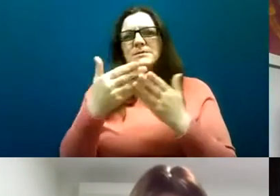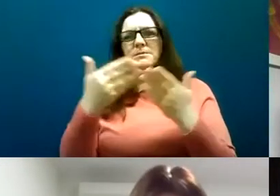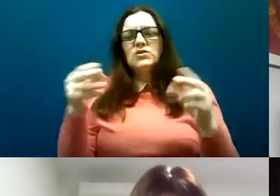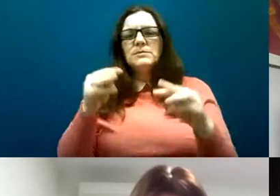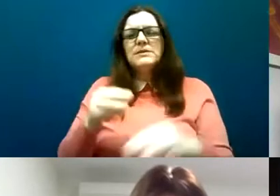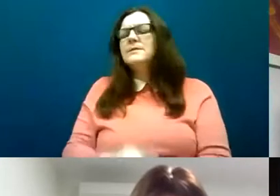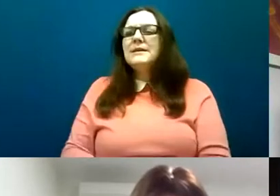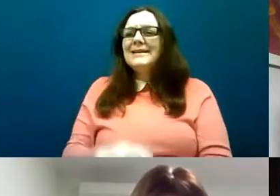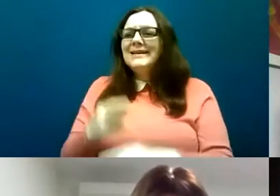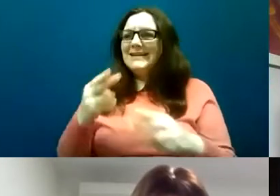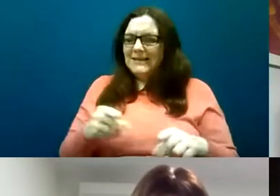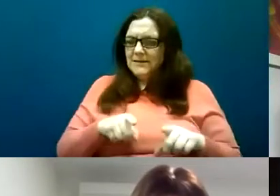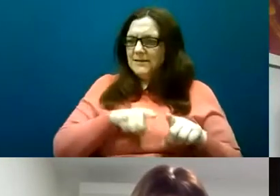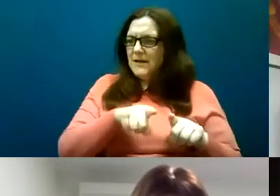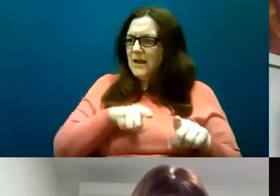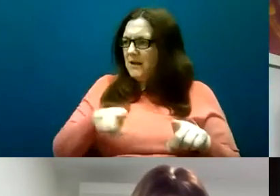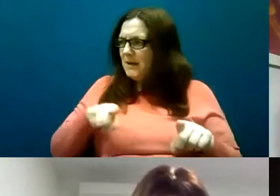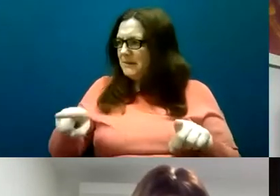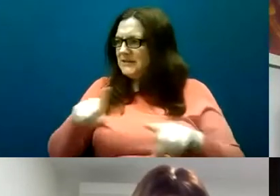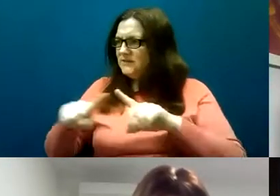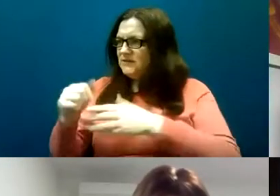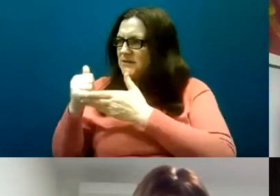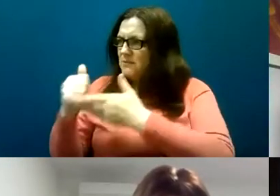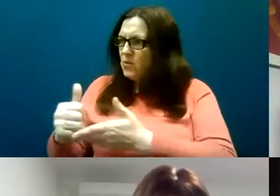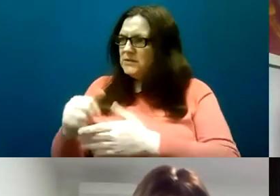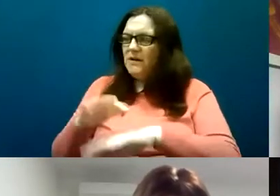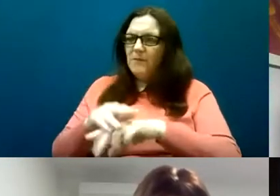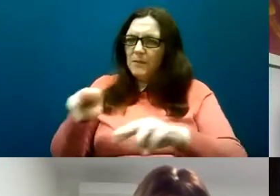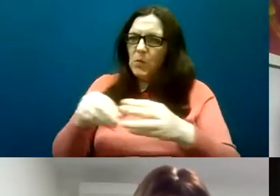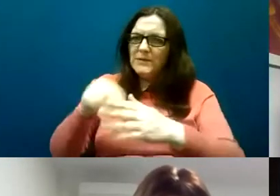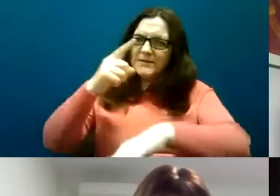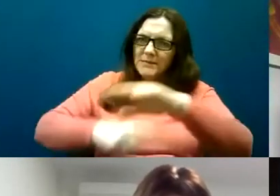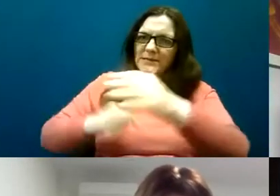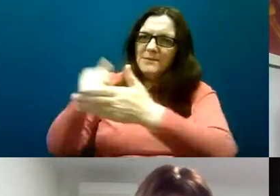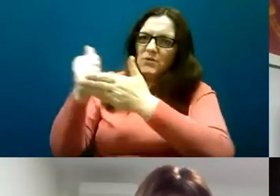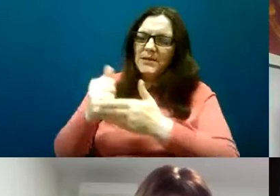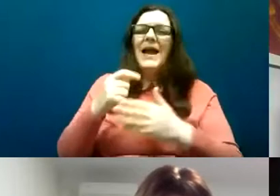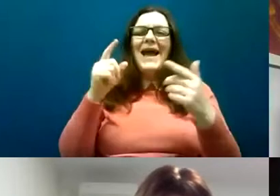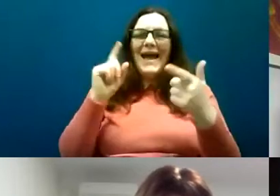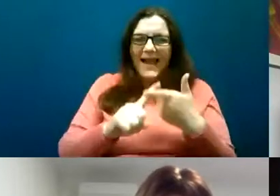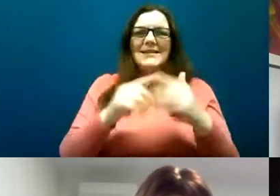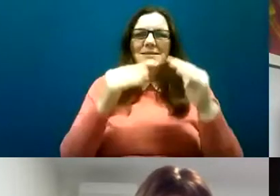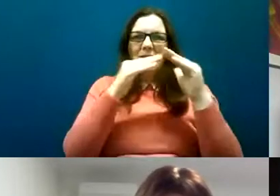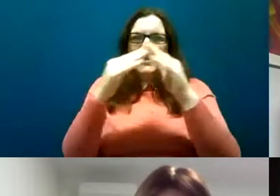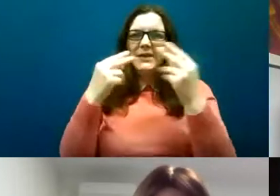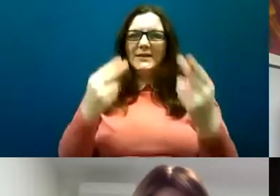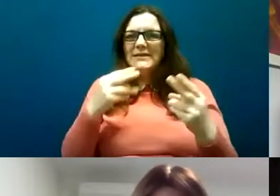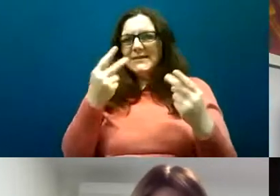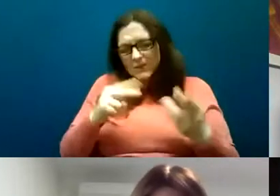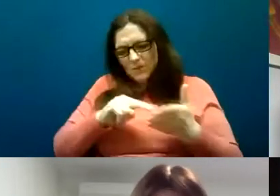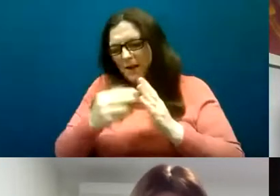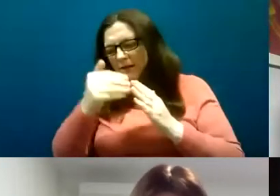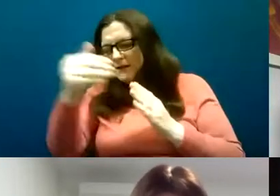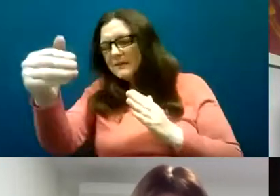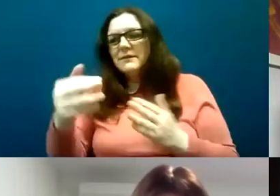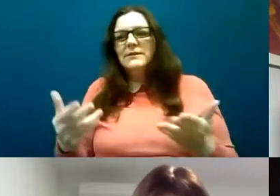supports and services for people with disabilities along with their housing needs need to be planned into the future and I was very